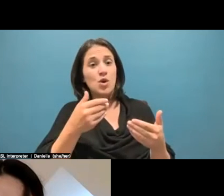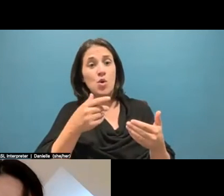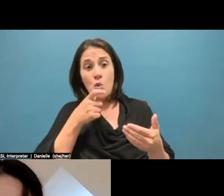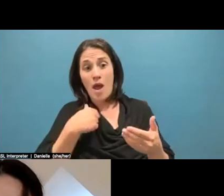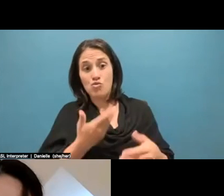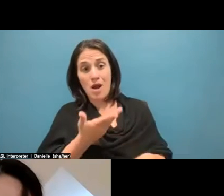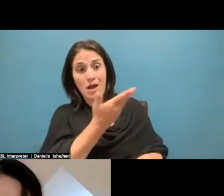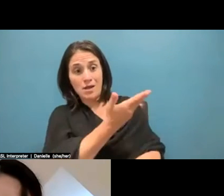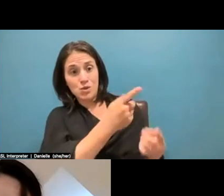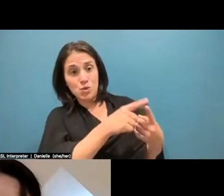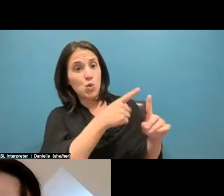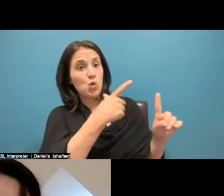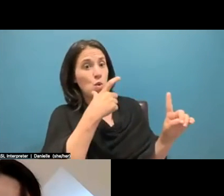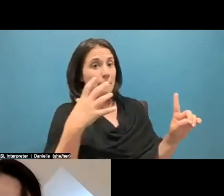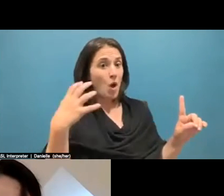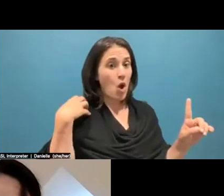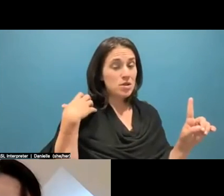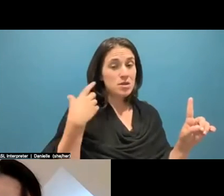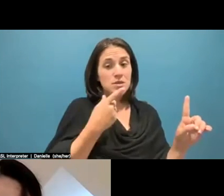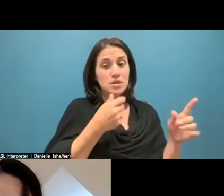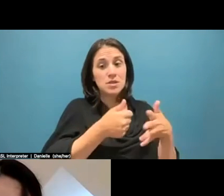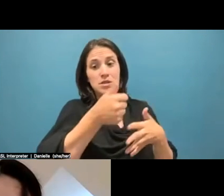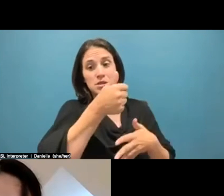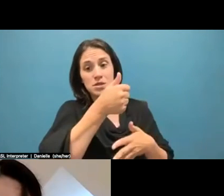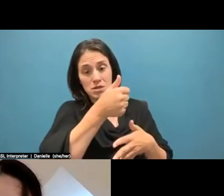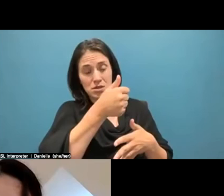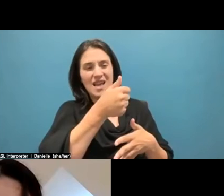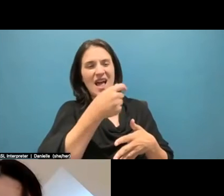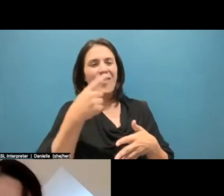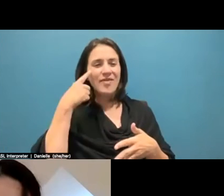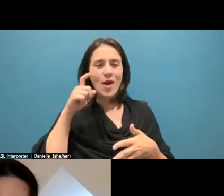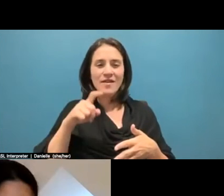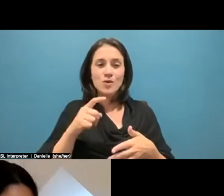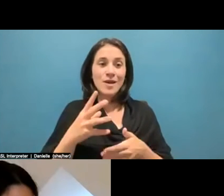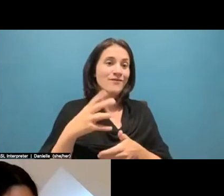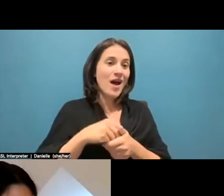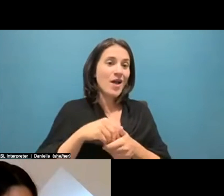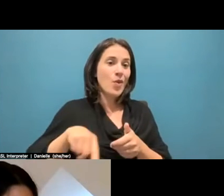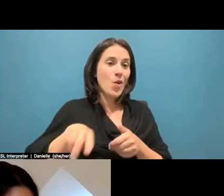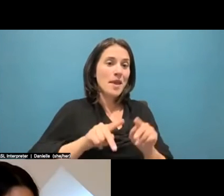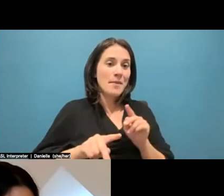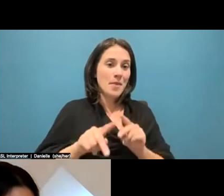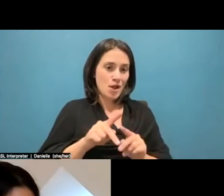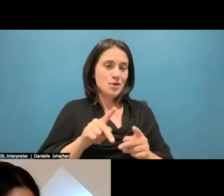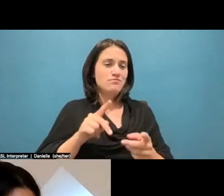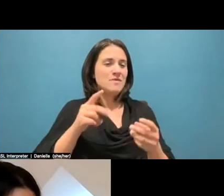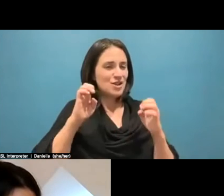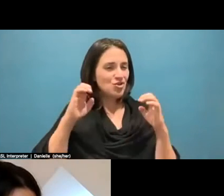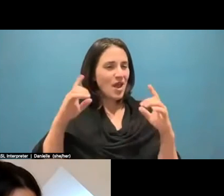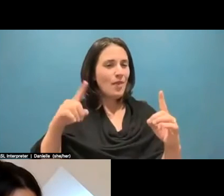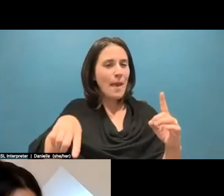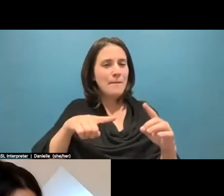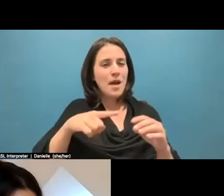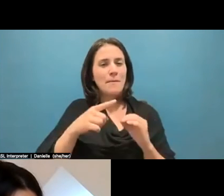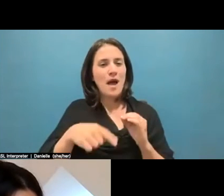to, um, that sort of thing as well. So I think inviting people into the process more is really important as opposed to being like